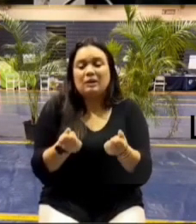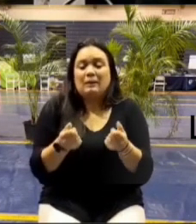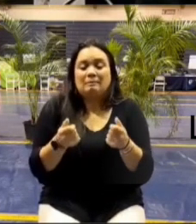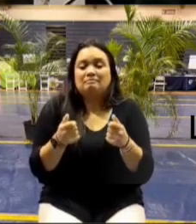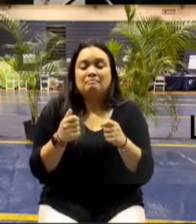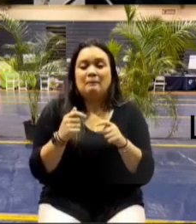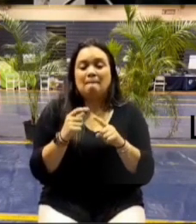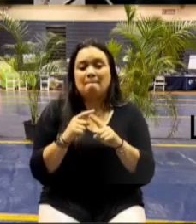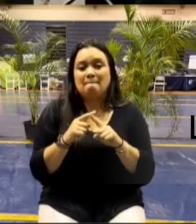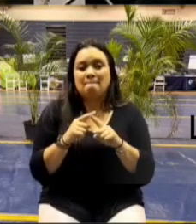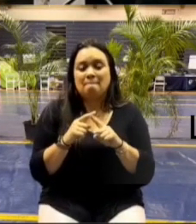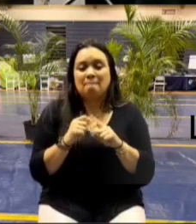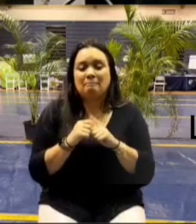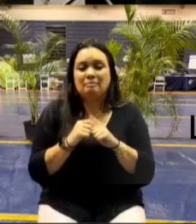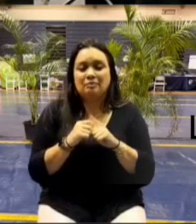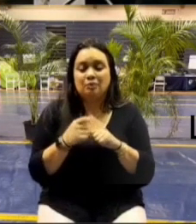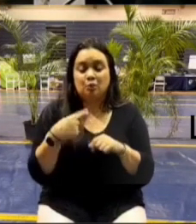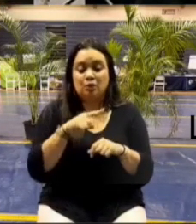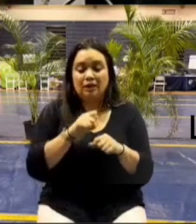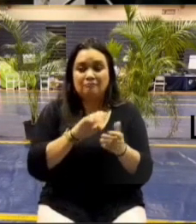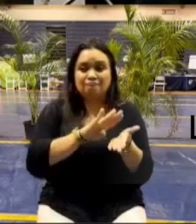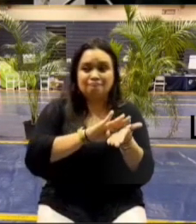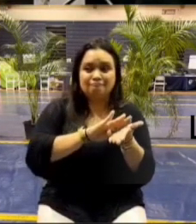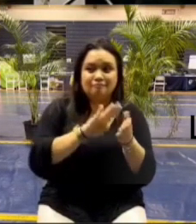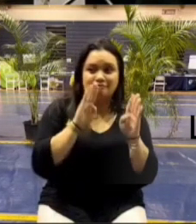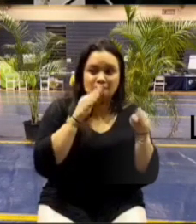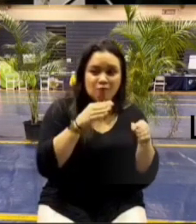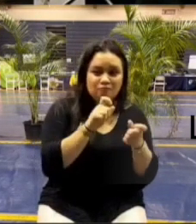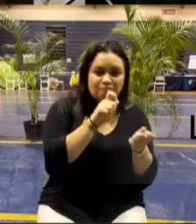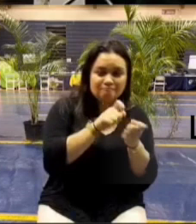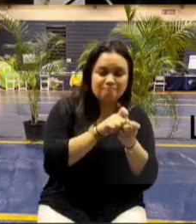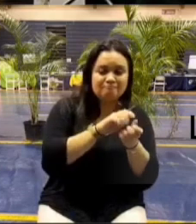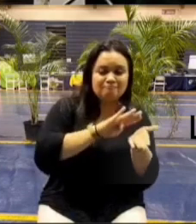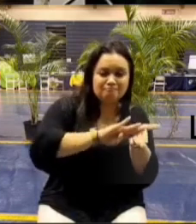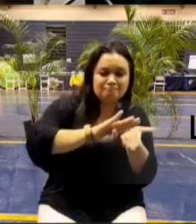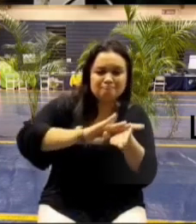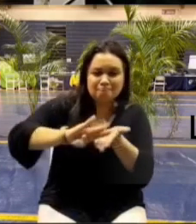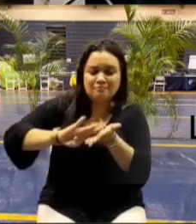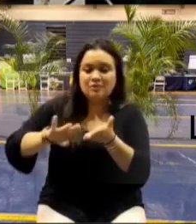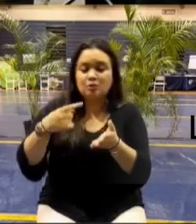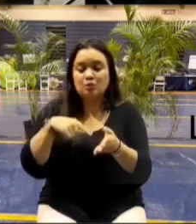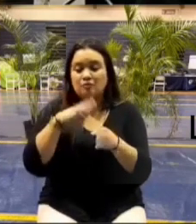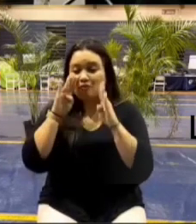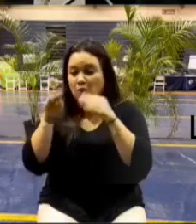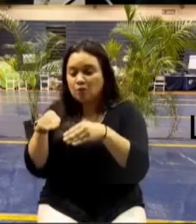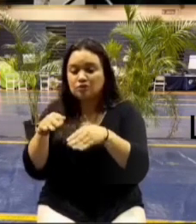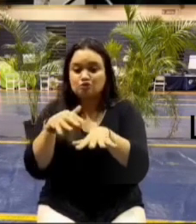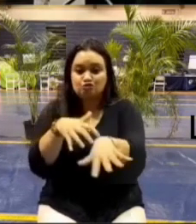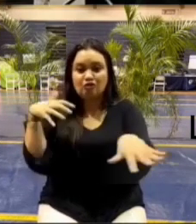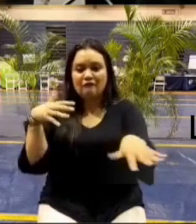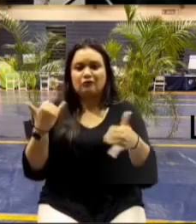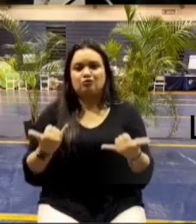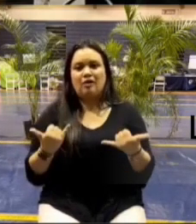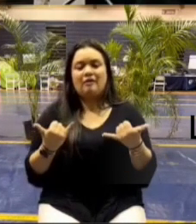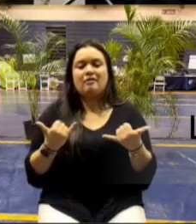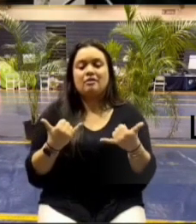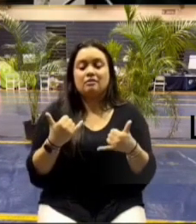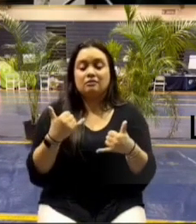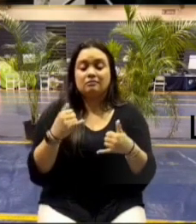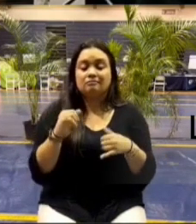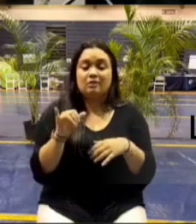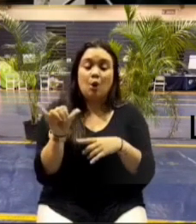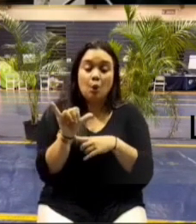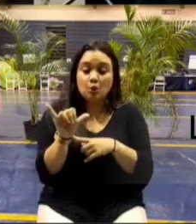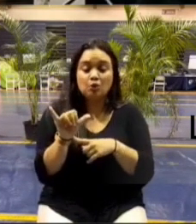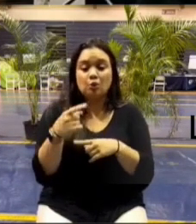grids so that we can clear up that the traffic that's happening right now but on top of that